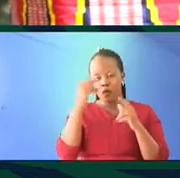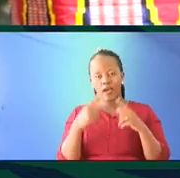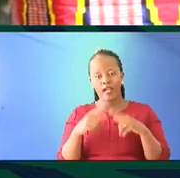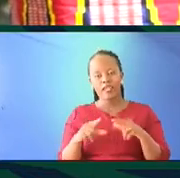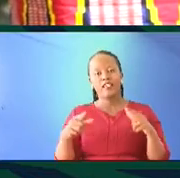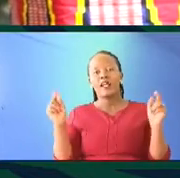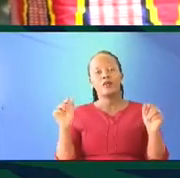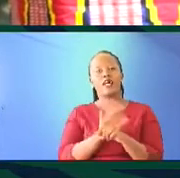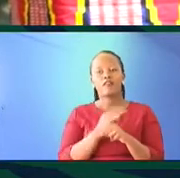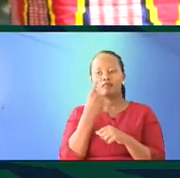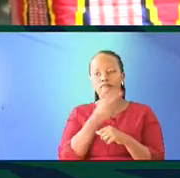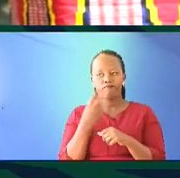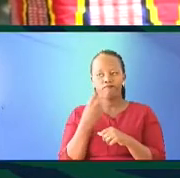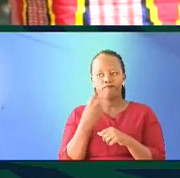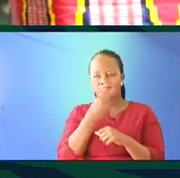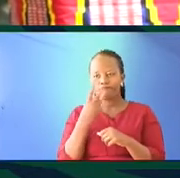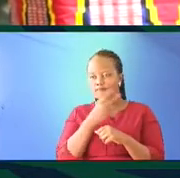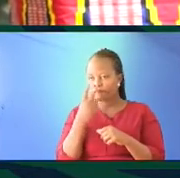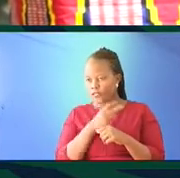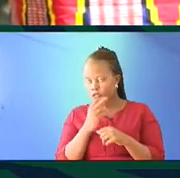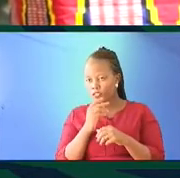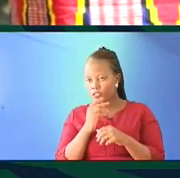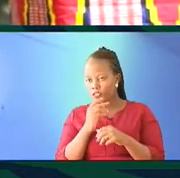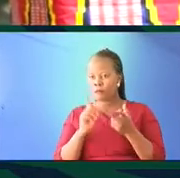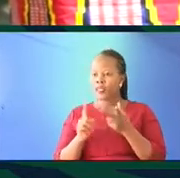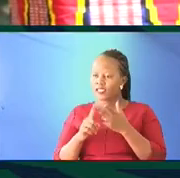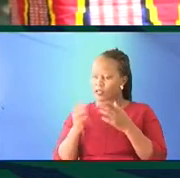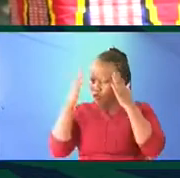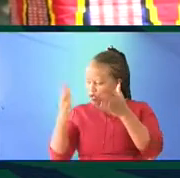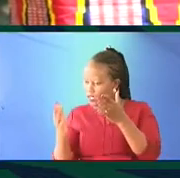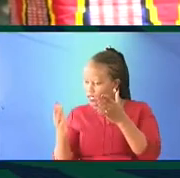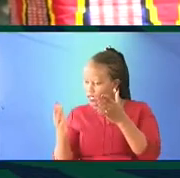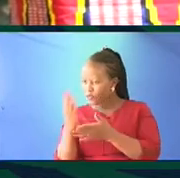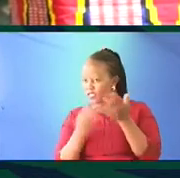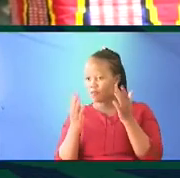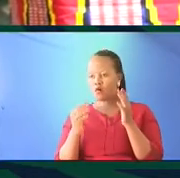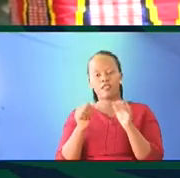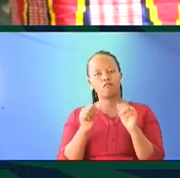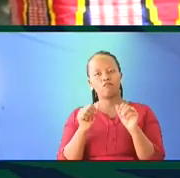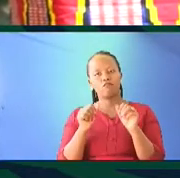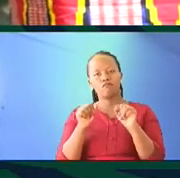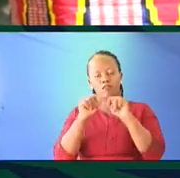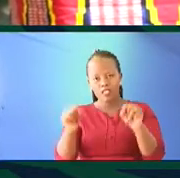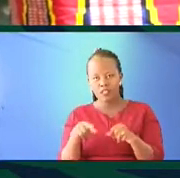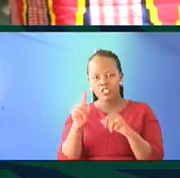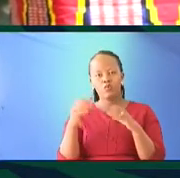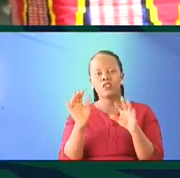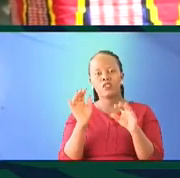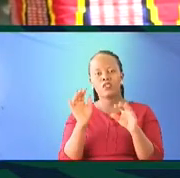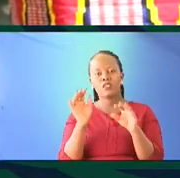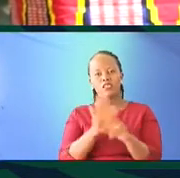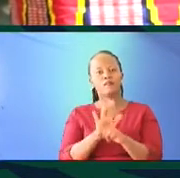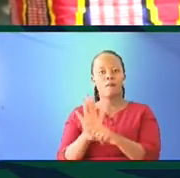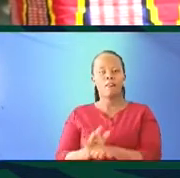largely oral. When you put Kikuyu or Dholuo, well, one of the tone languages on script, you are losing a lot.